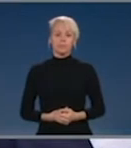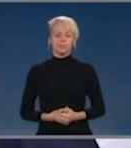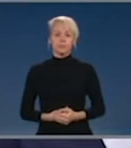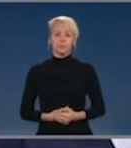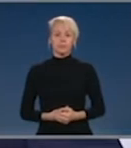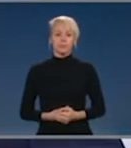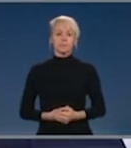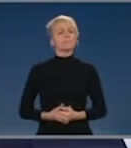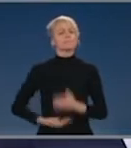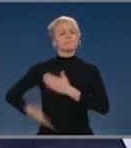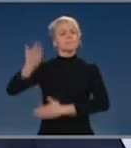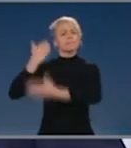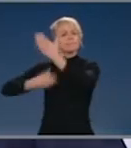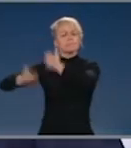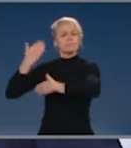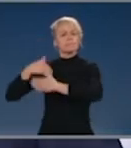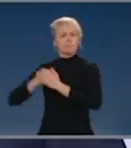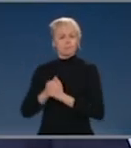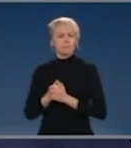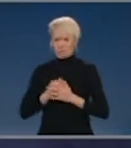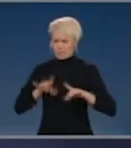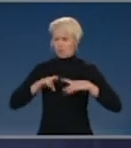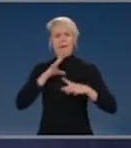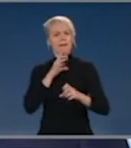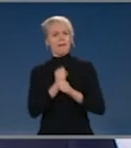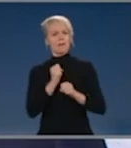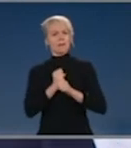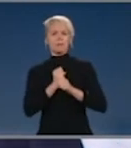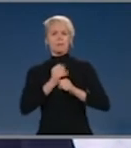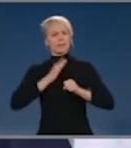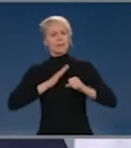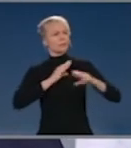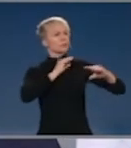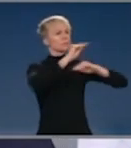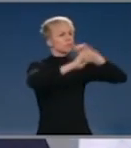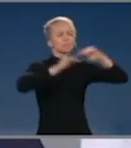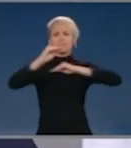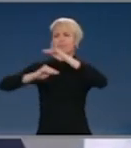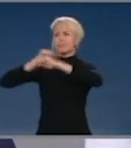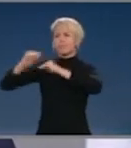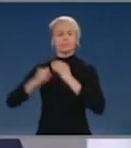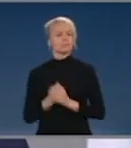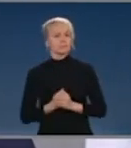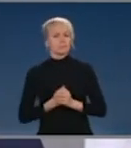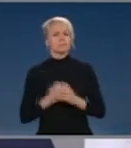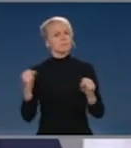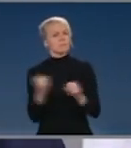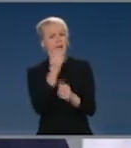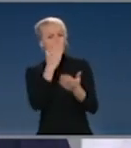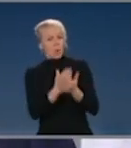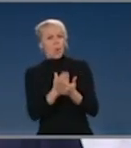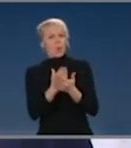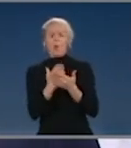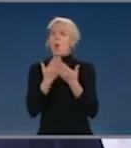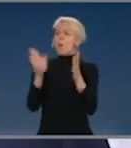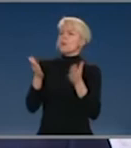effectively commercial transactions, ensuring we were protecting against anti-competitive behaviour and competition was strong in Australia. And